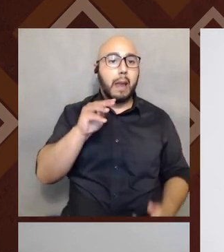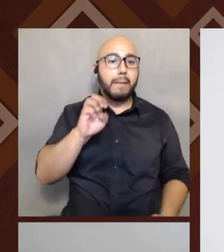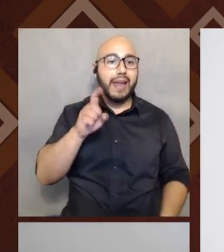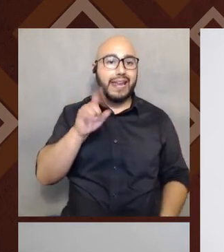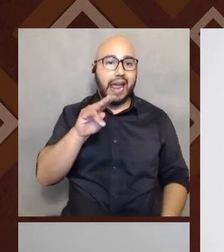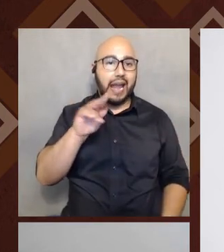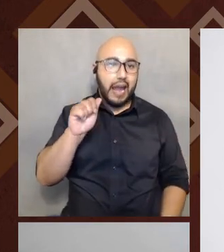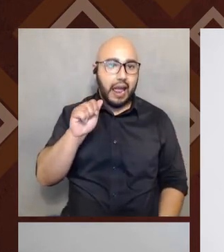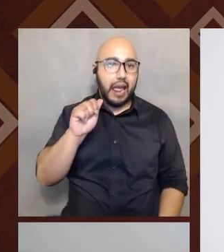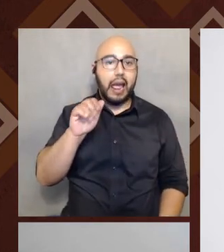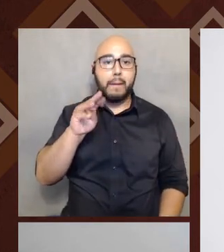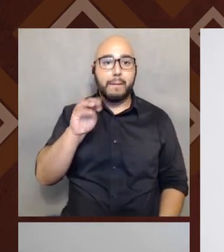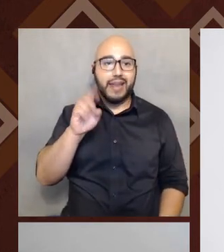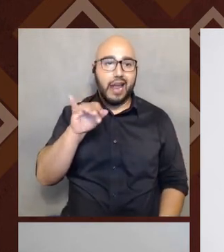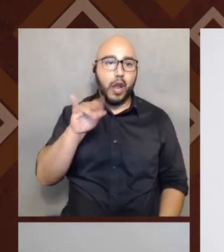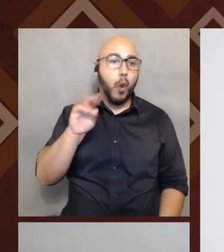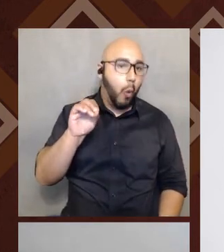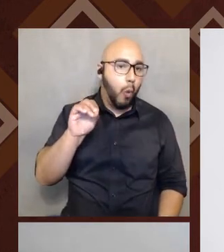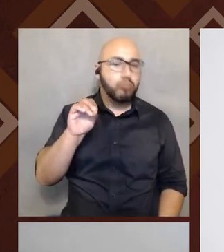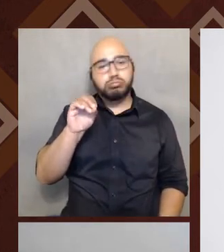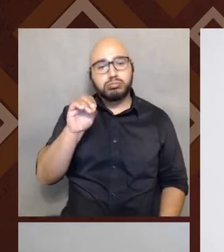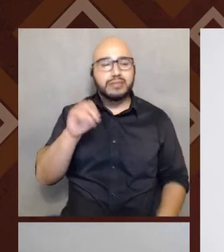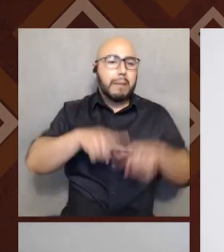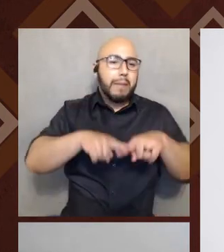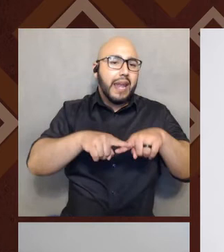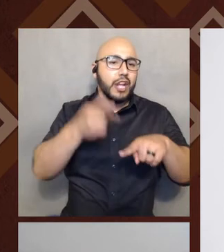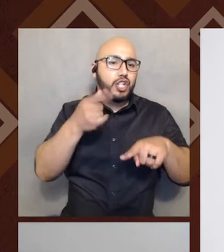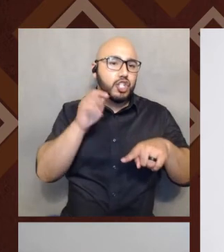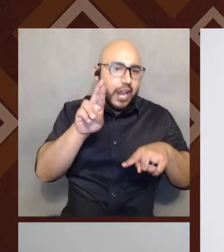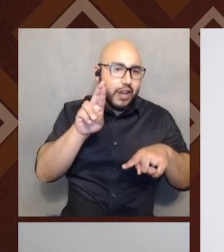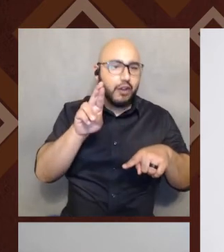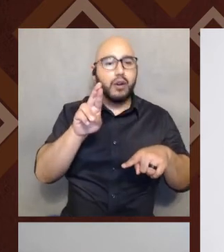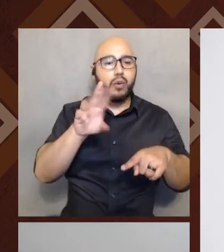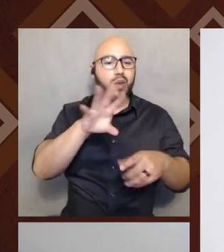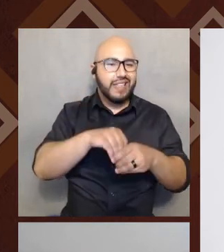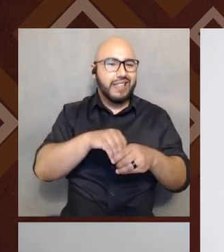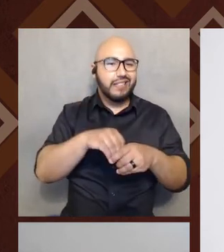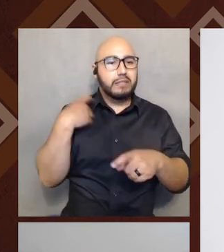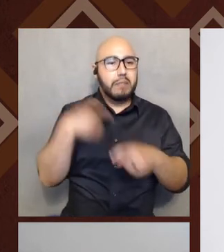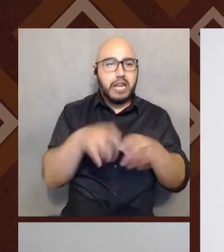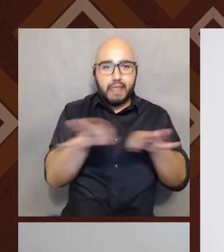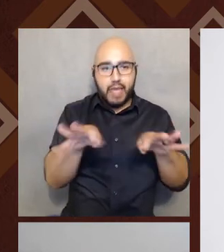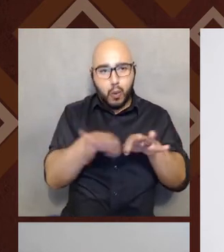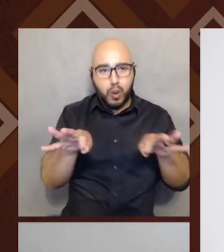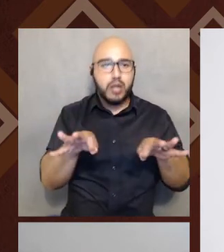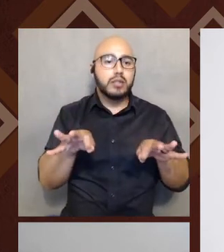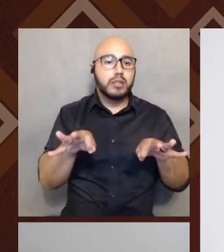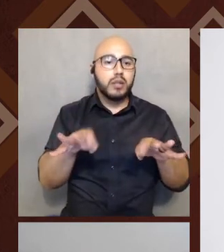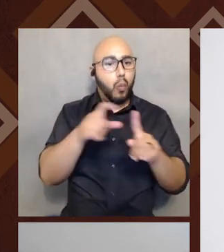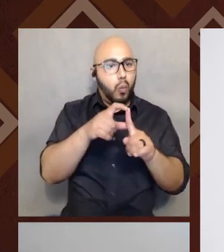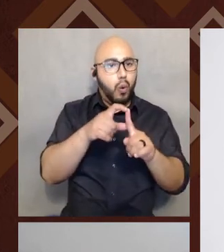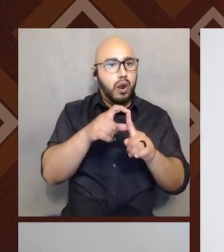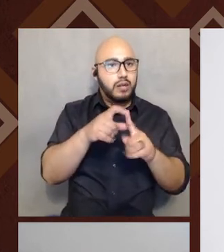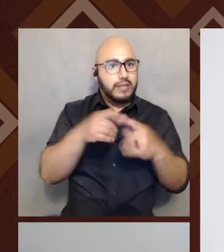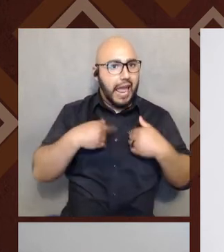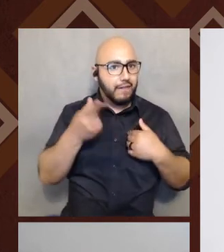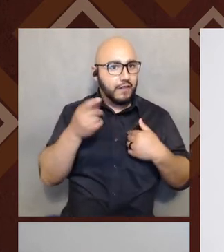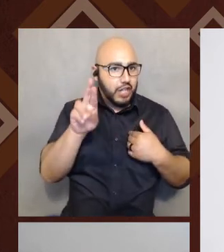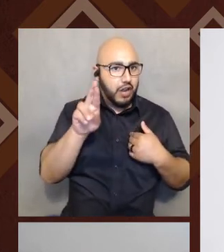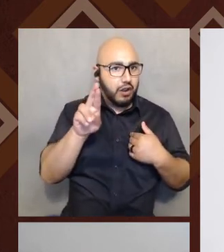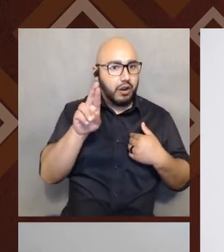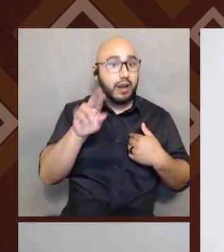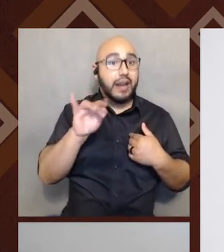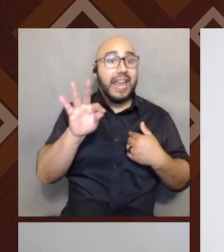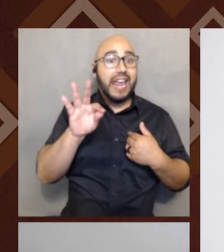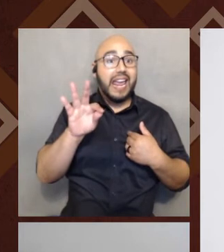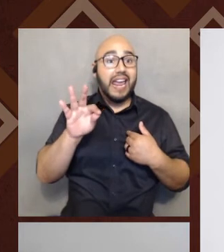or Mexicano, depending on gender. And, and within the Spanish language, um, you know, words are gendered. And if it ends in